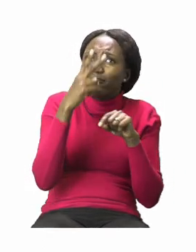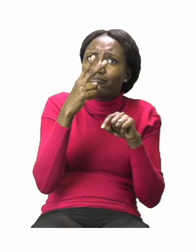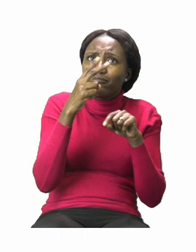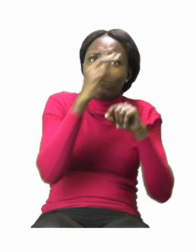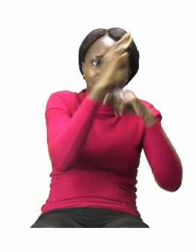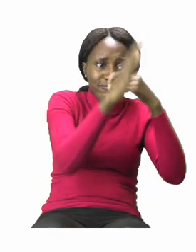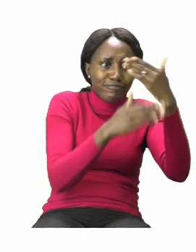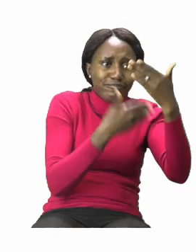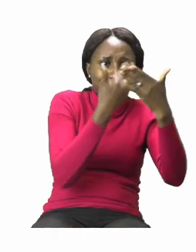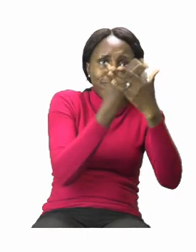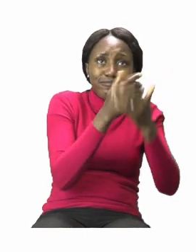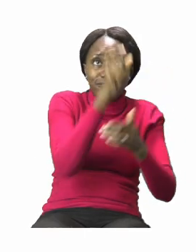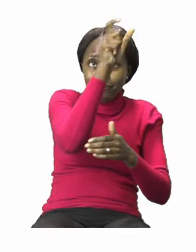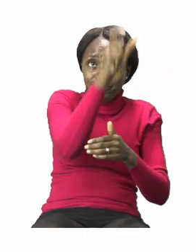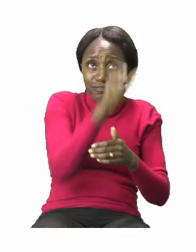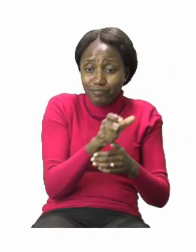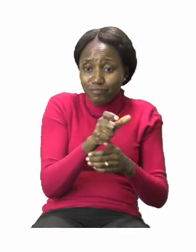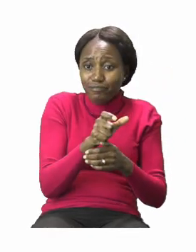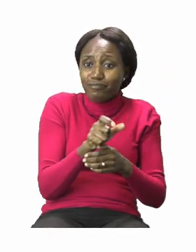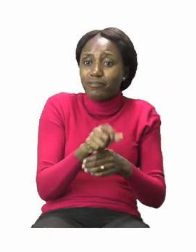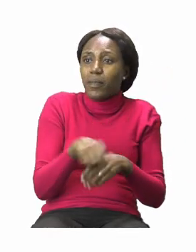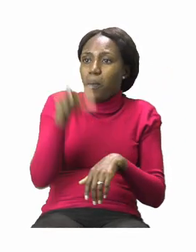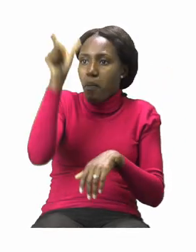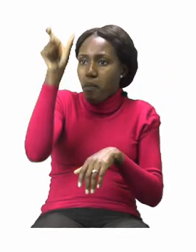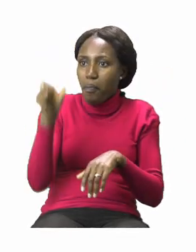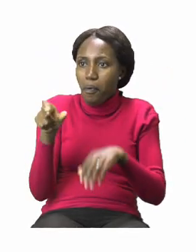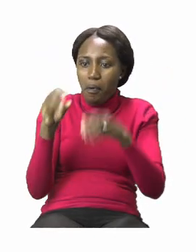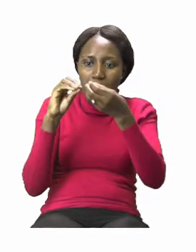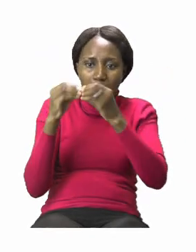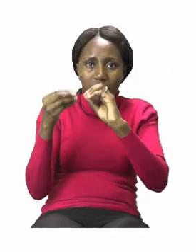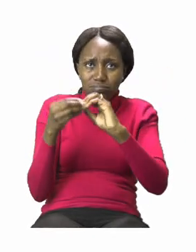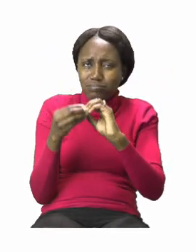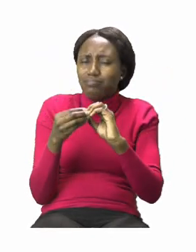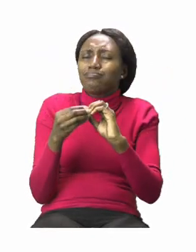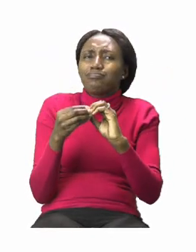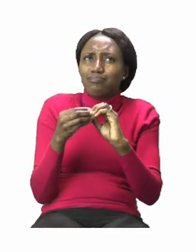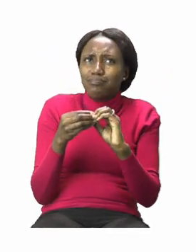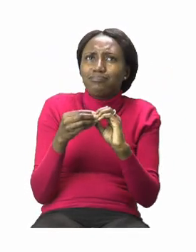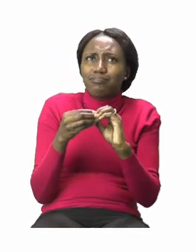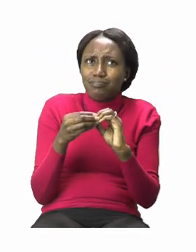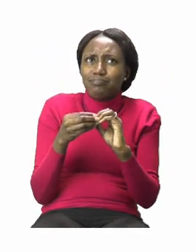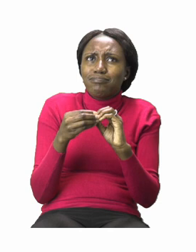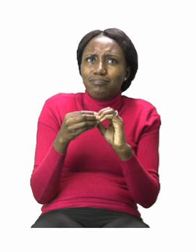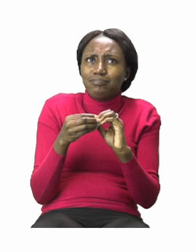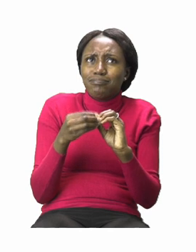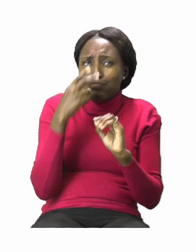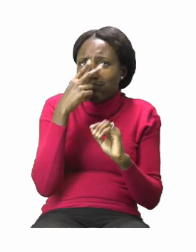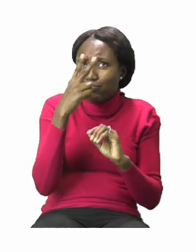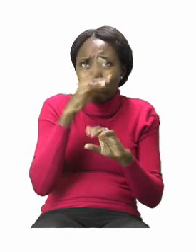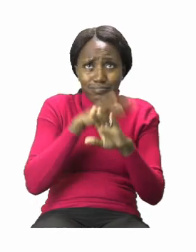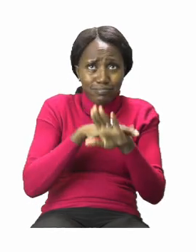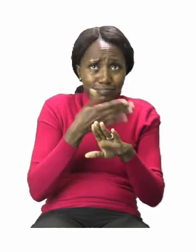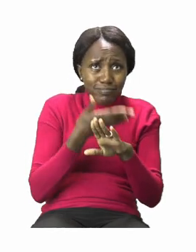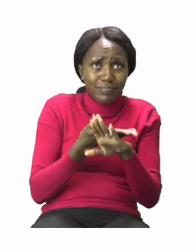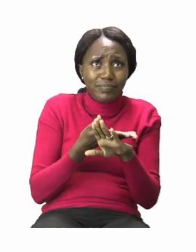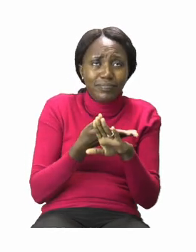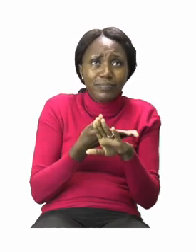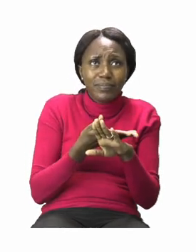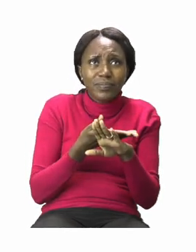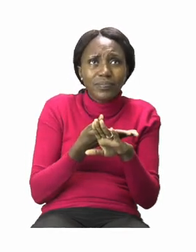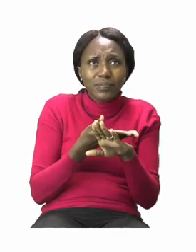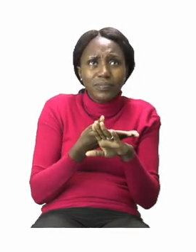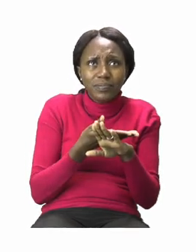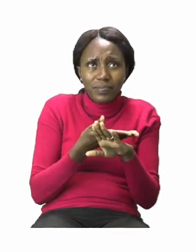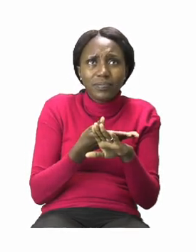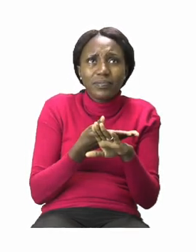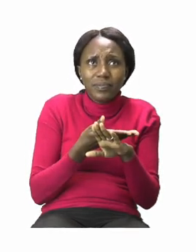to the correct set of houses. Let's take a look at one. The first one. Now the